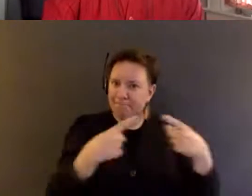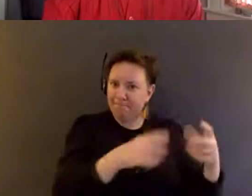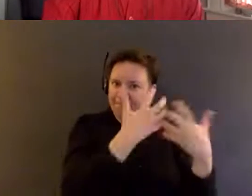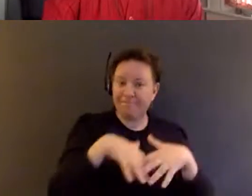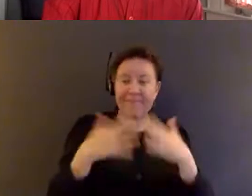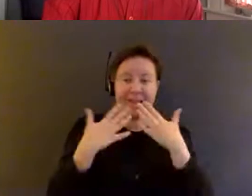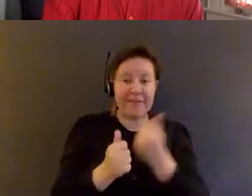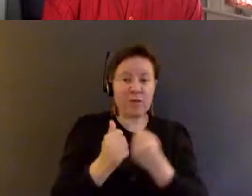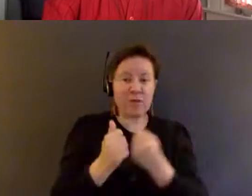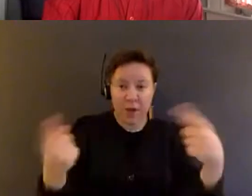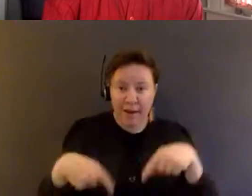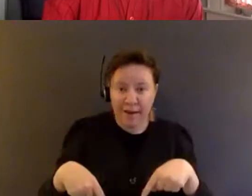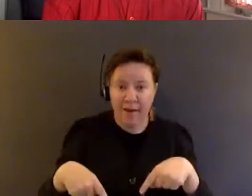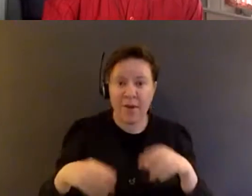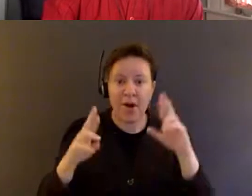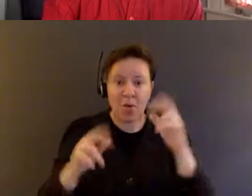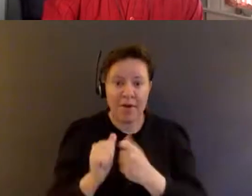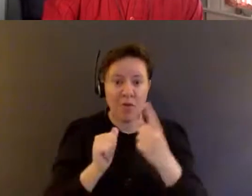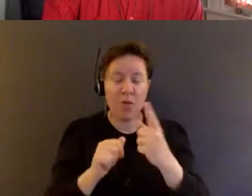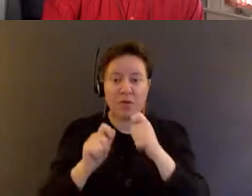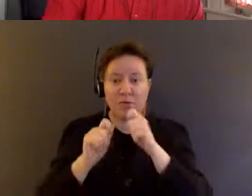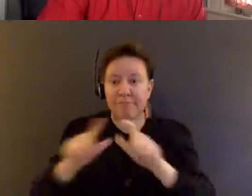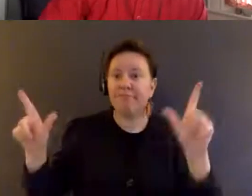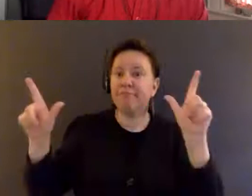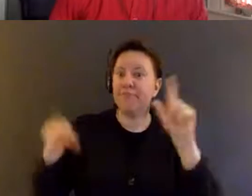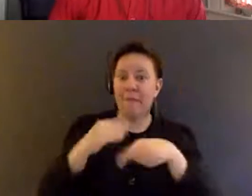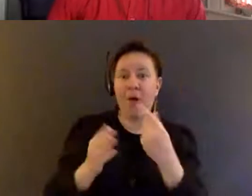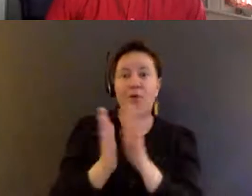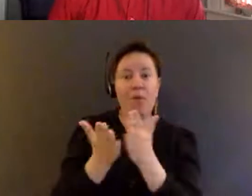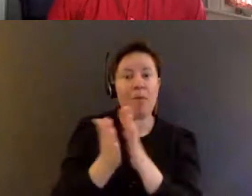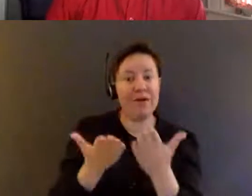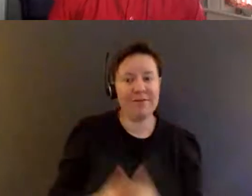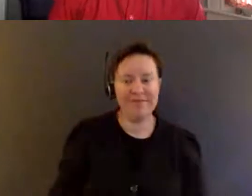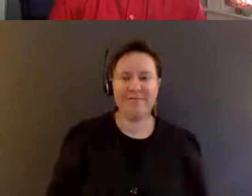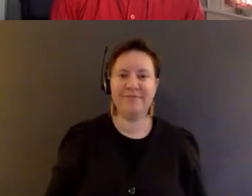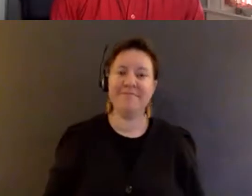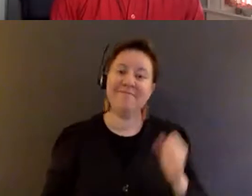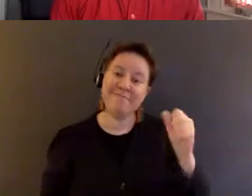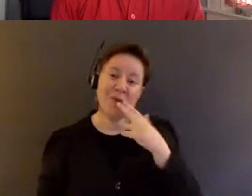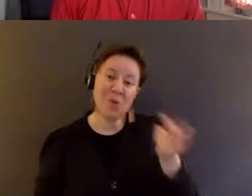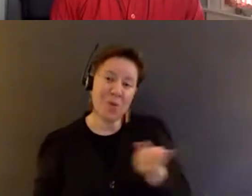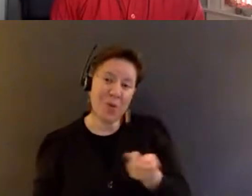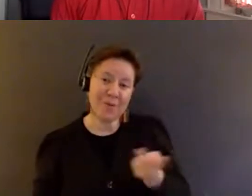who came and I hope everyone will spread the word about this book. Yeah. And thank you both so much.